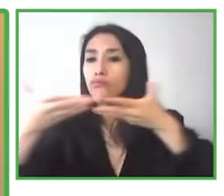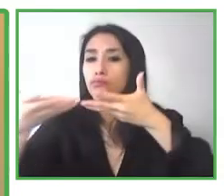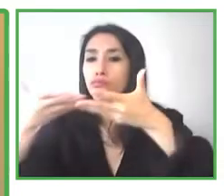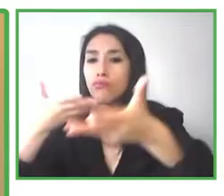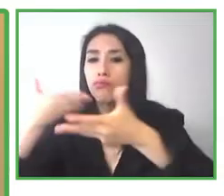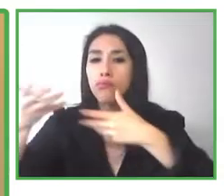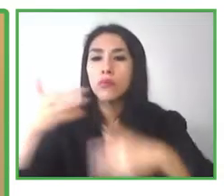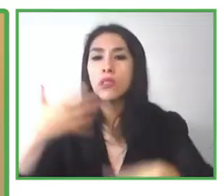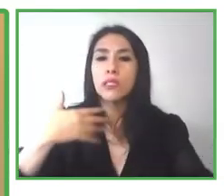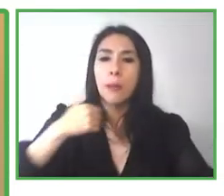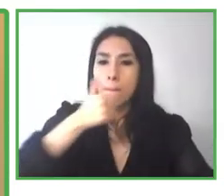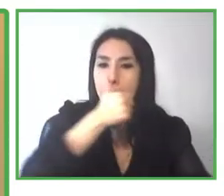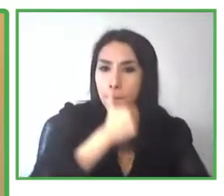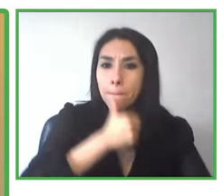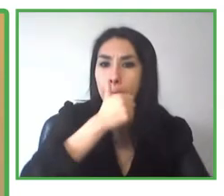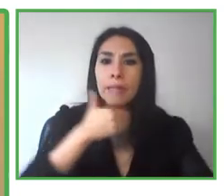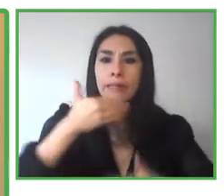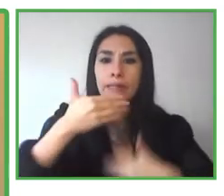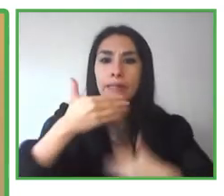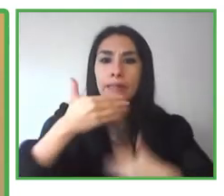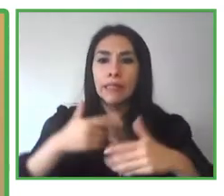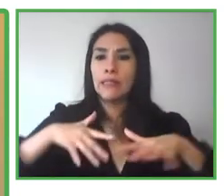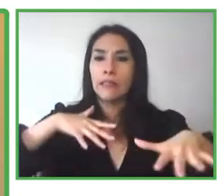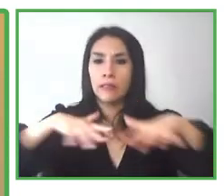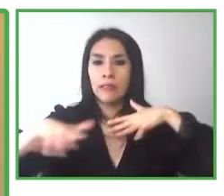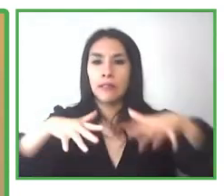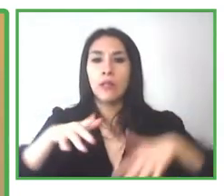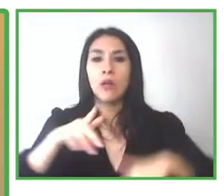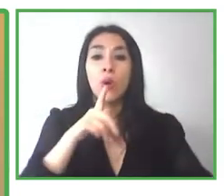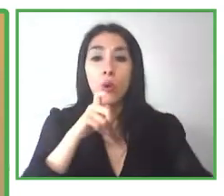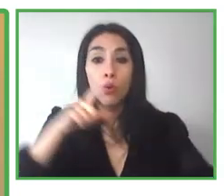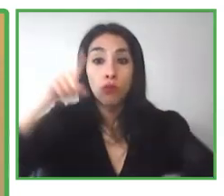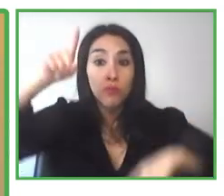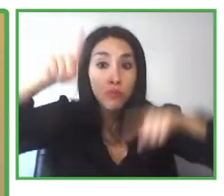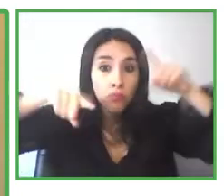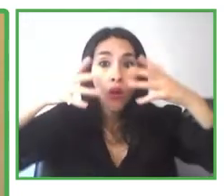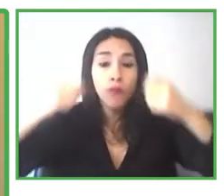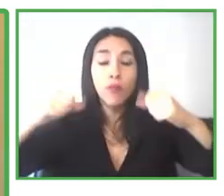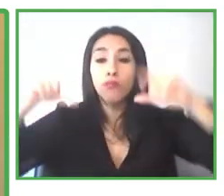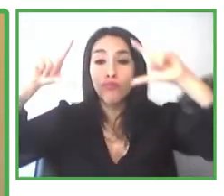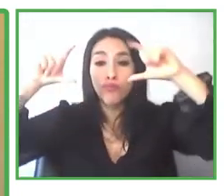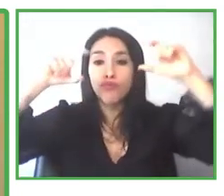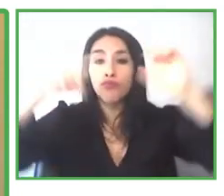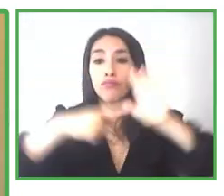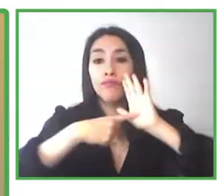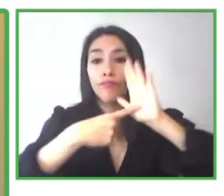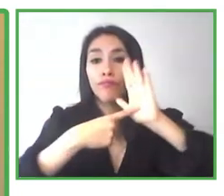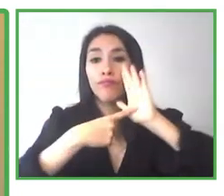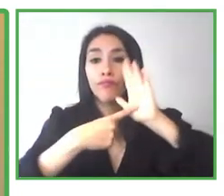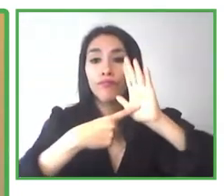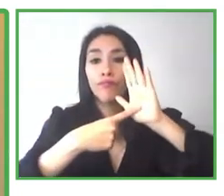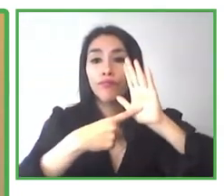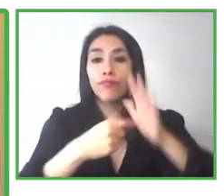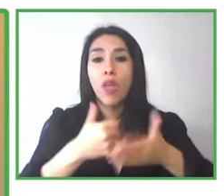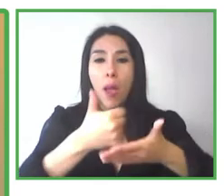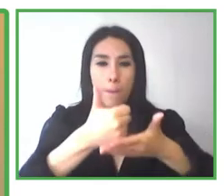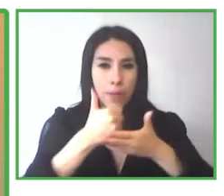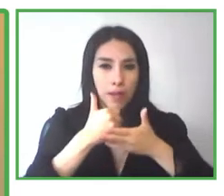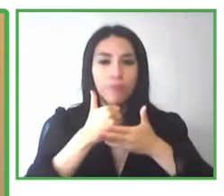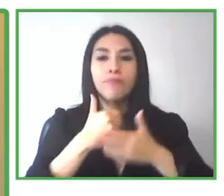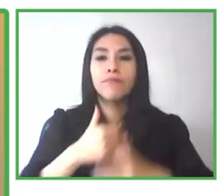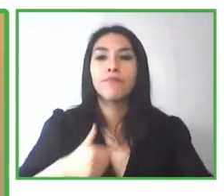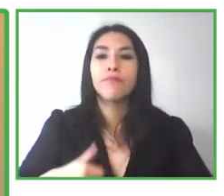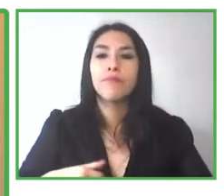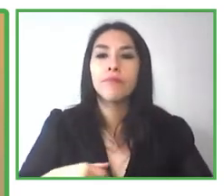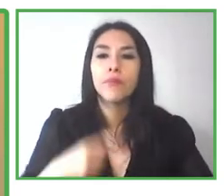short video to explain how one of our users is incorporating Seeing AI into so many parts